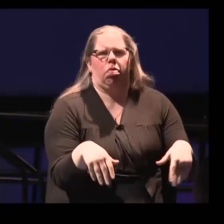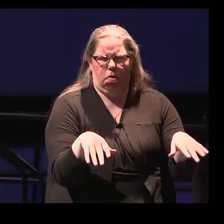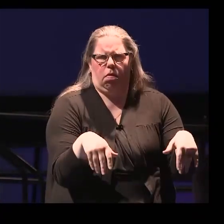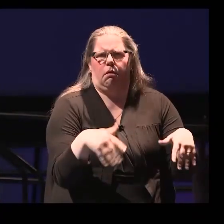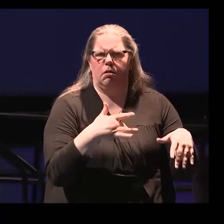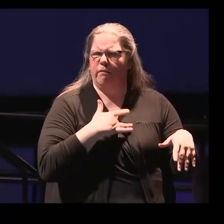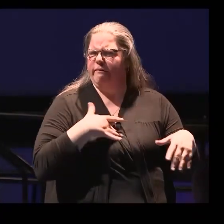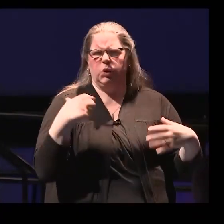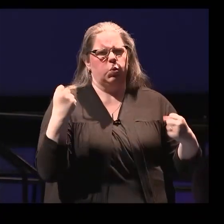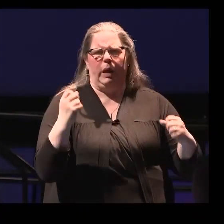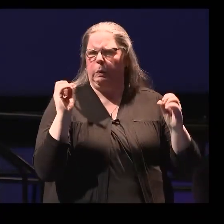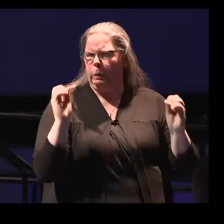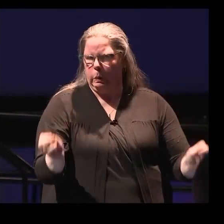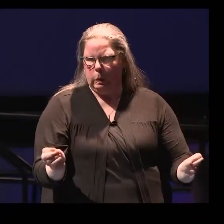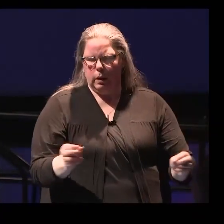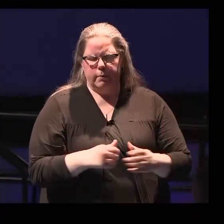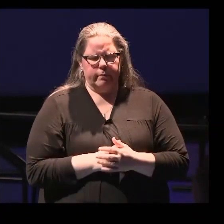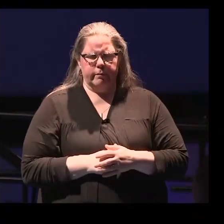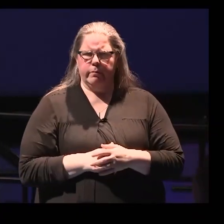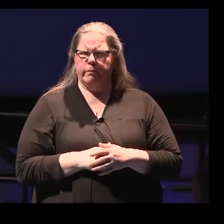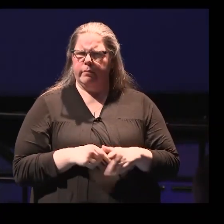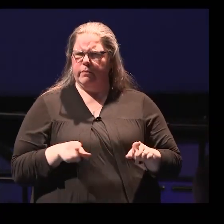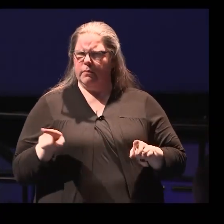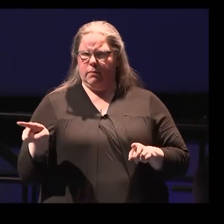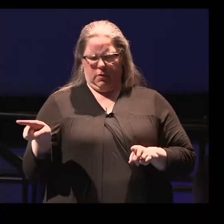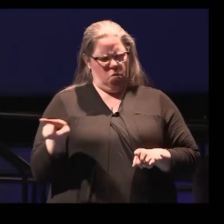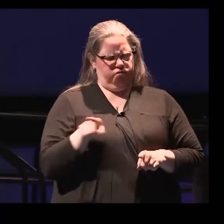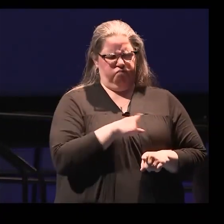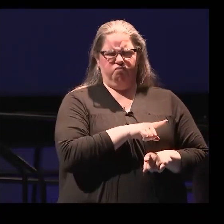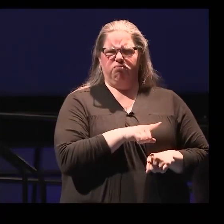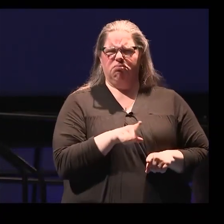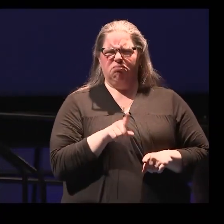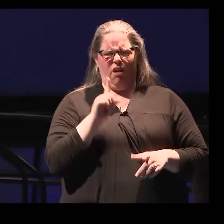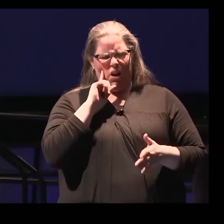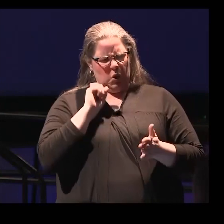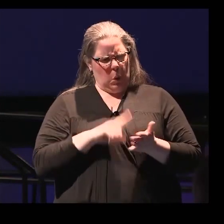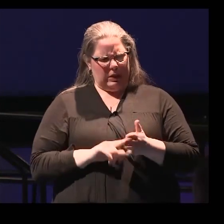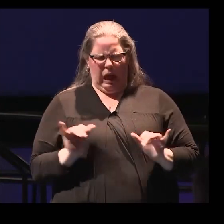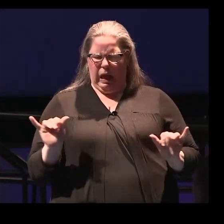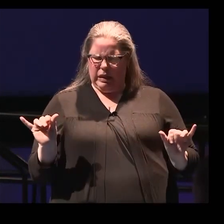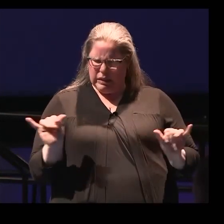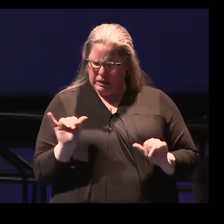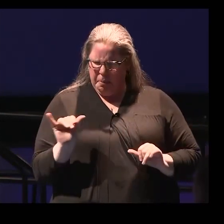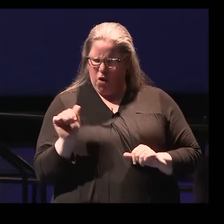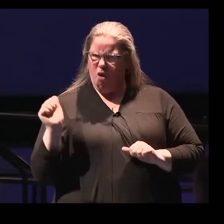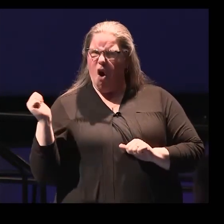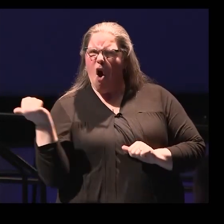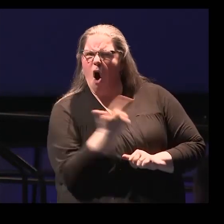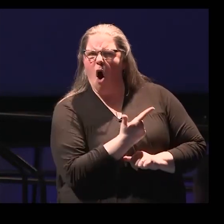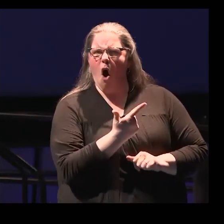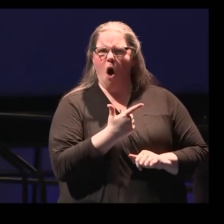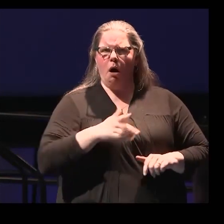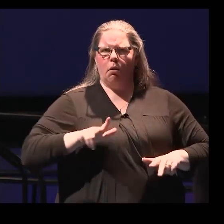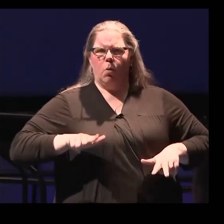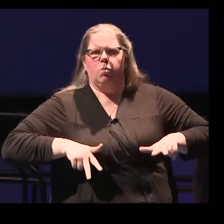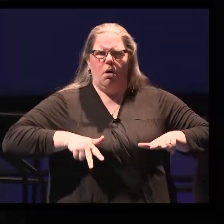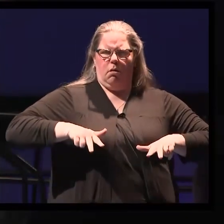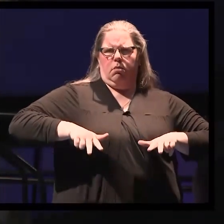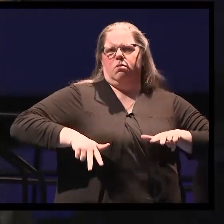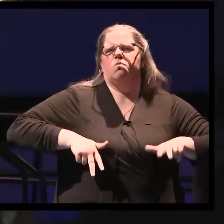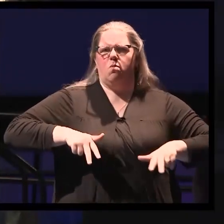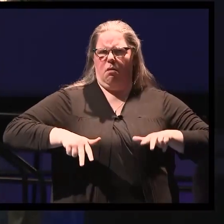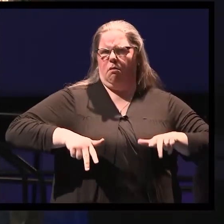The main issue across all three of these cases is difficulty with their gait. However, there are subtle differences